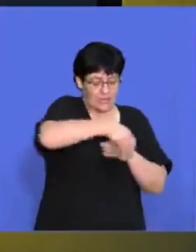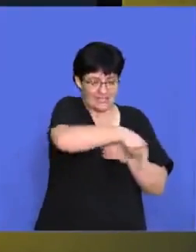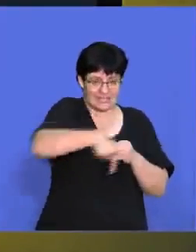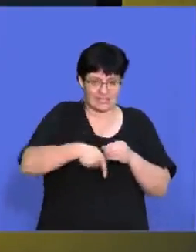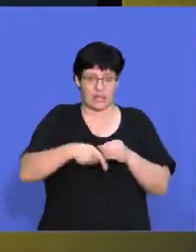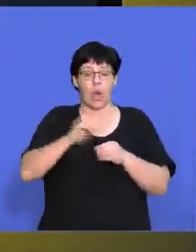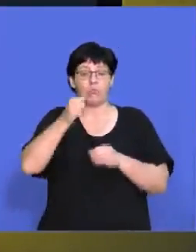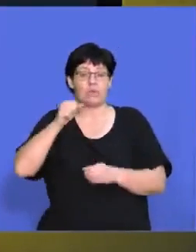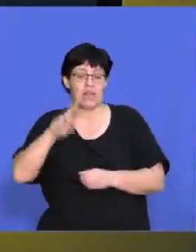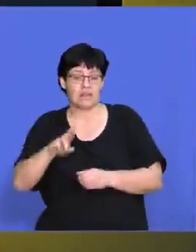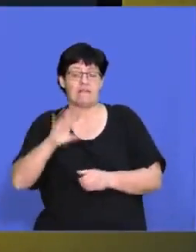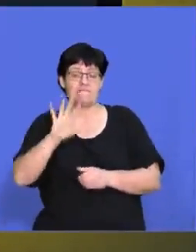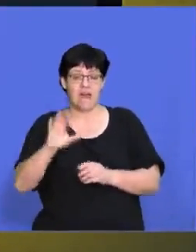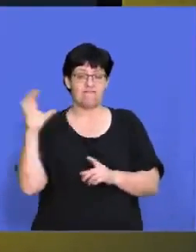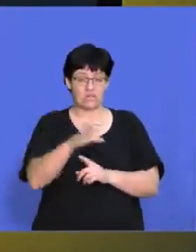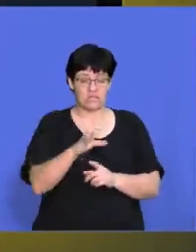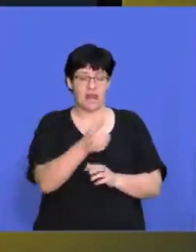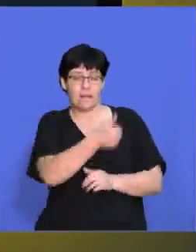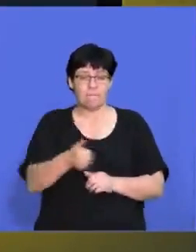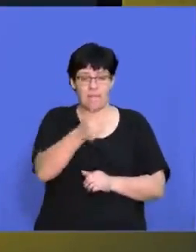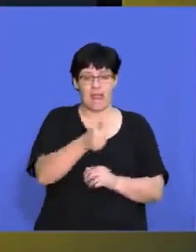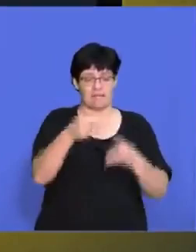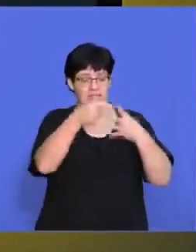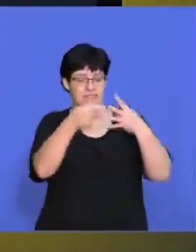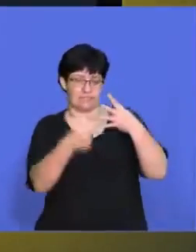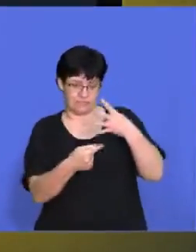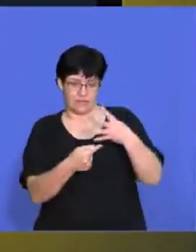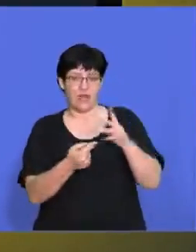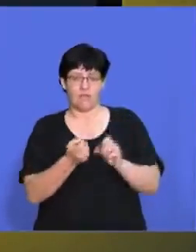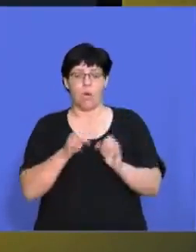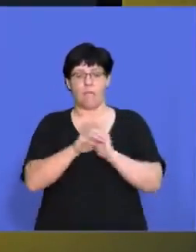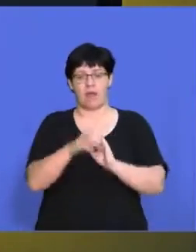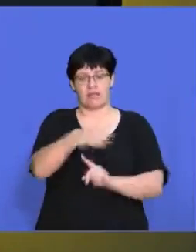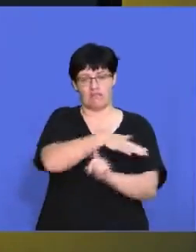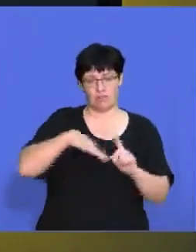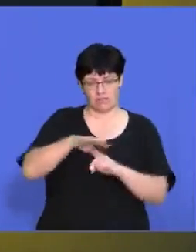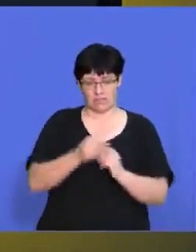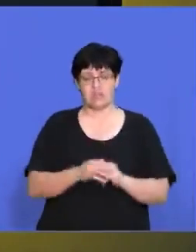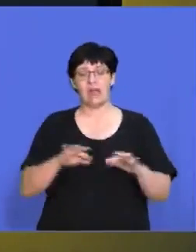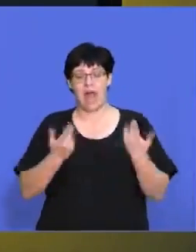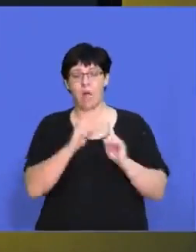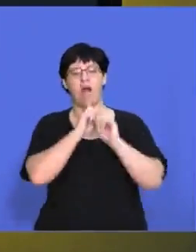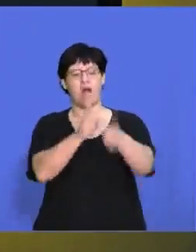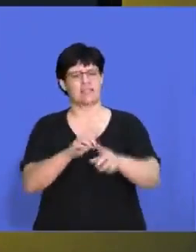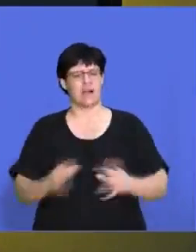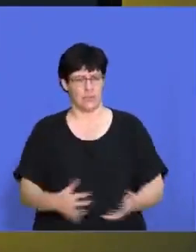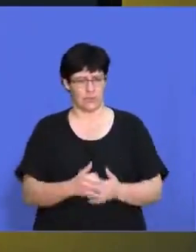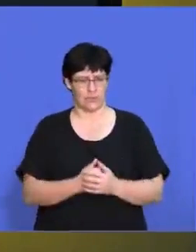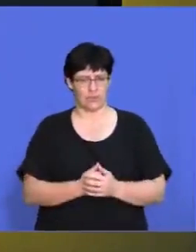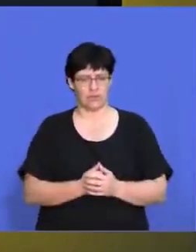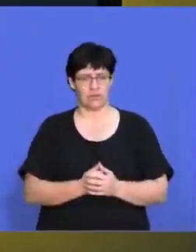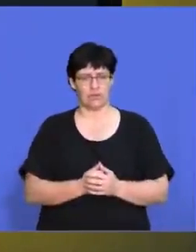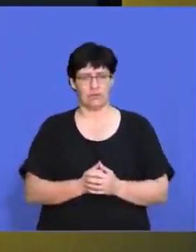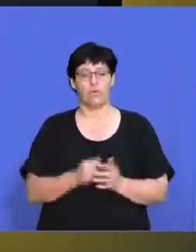the main elements of the market environment. So we're going to go through them now and how you should answer them. This in this essay,